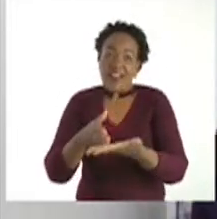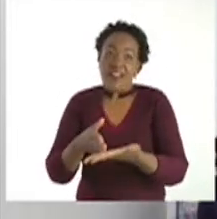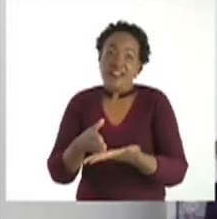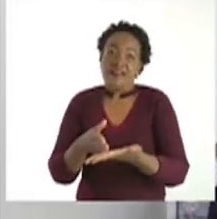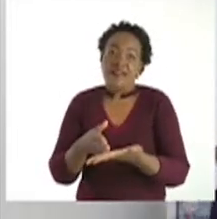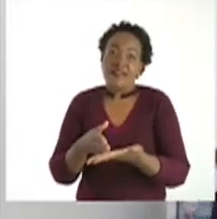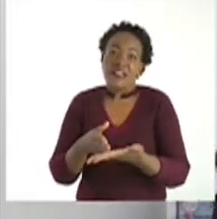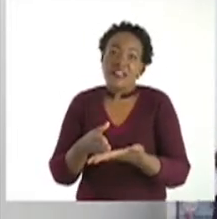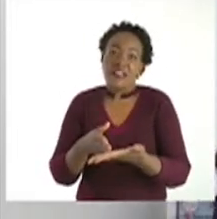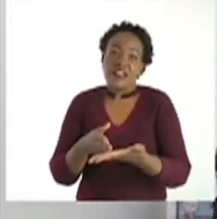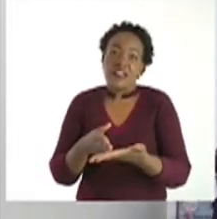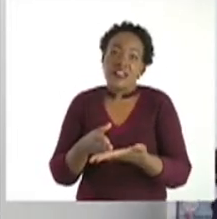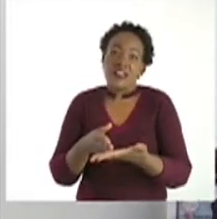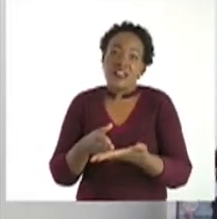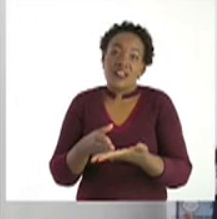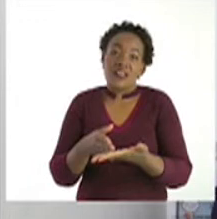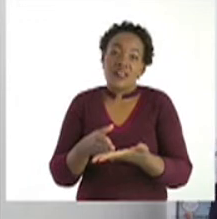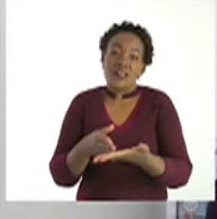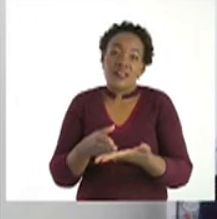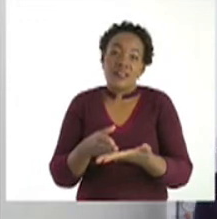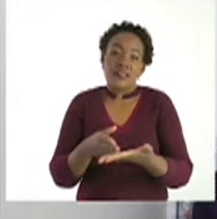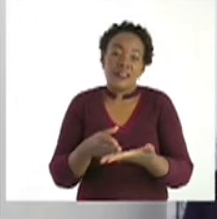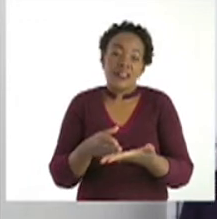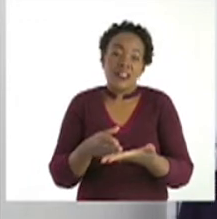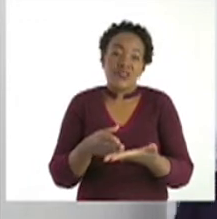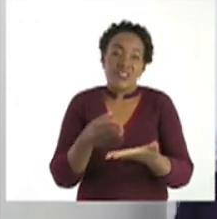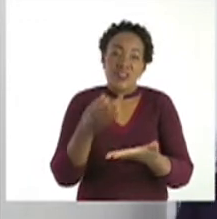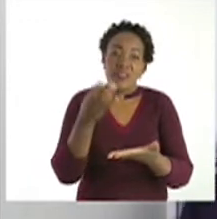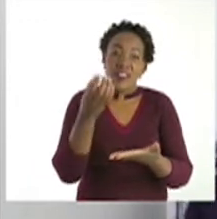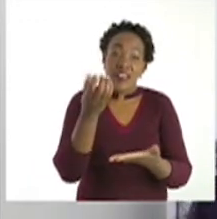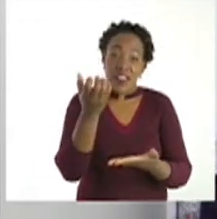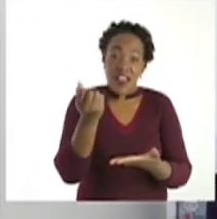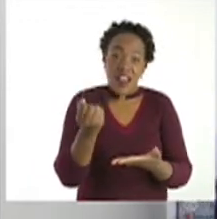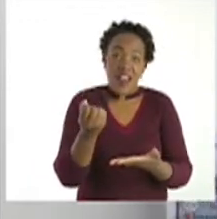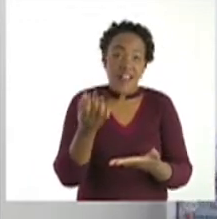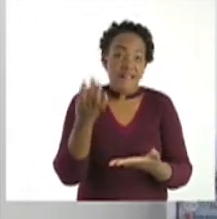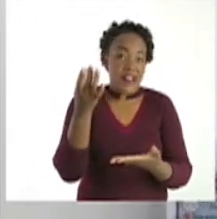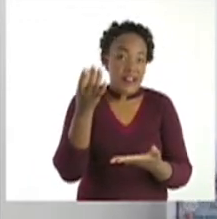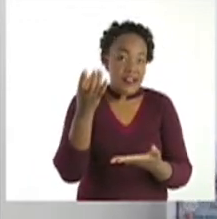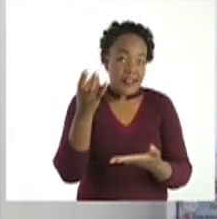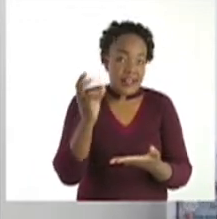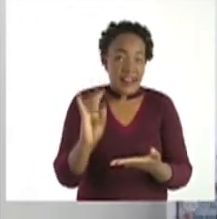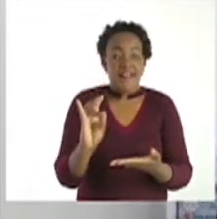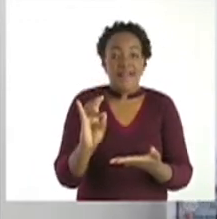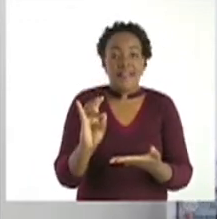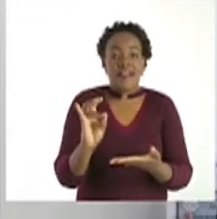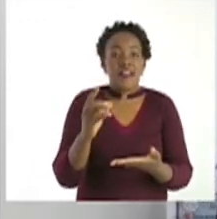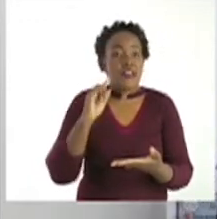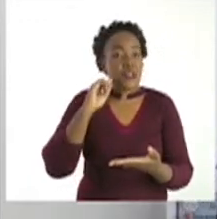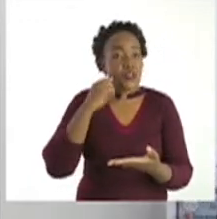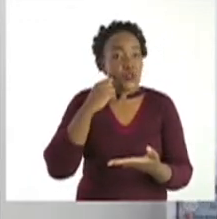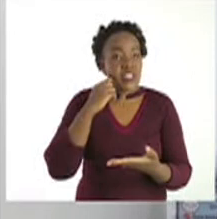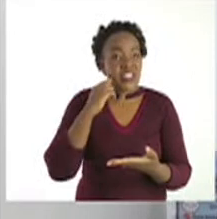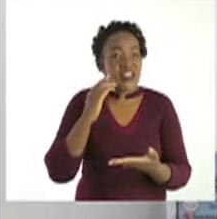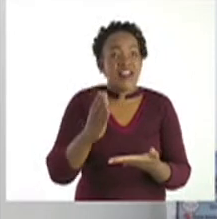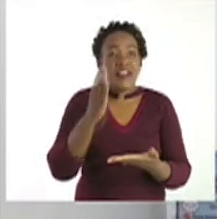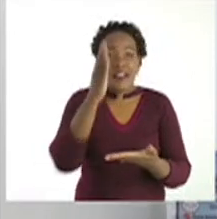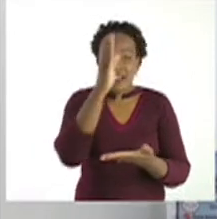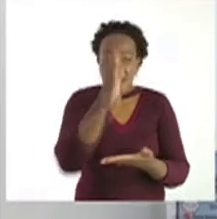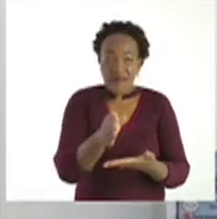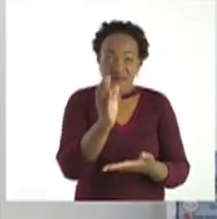So in this case, we have 7 sweets this side and 7 sweets the other side.